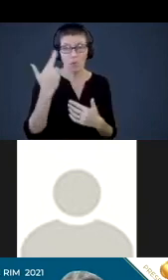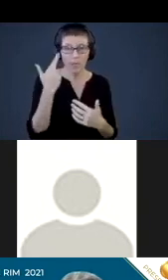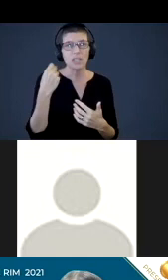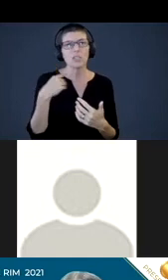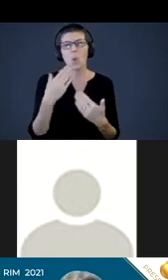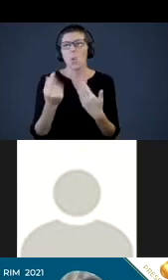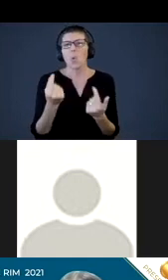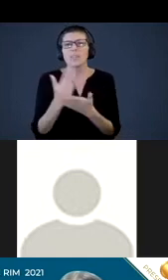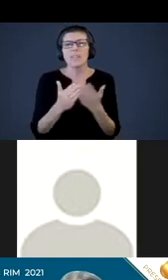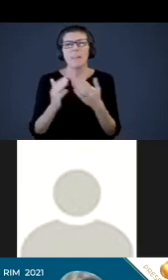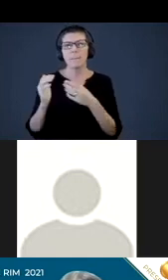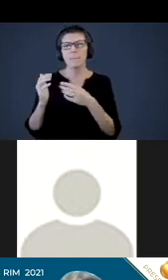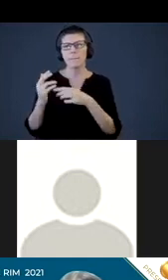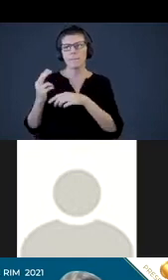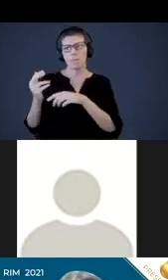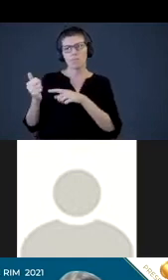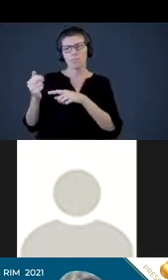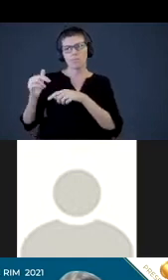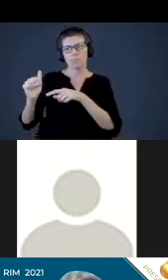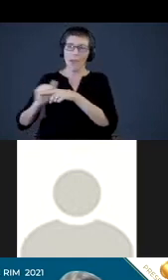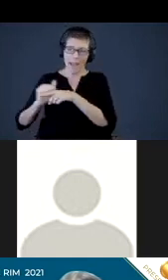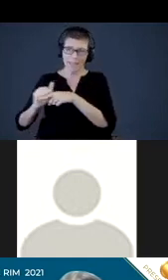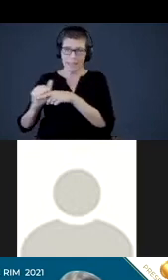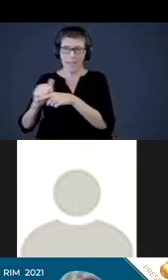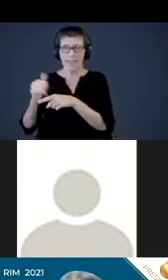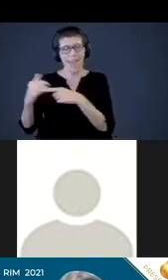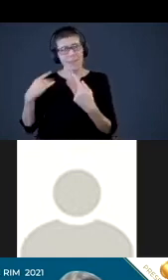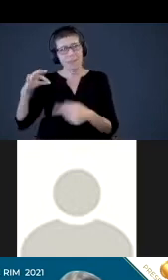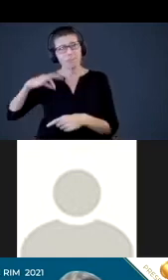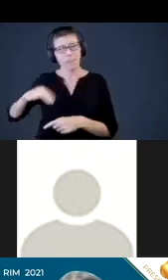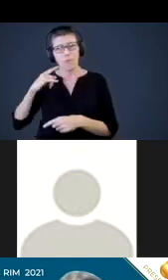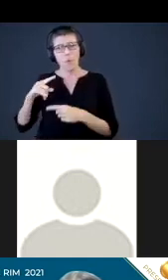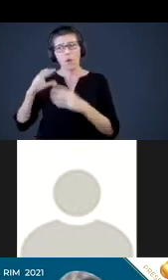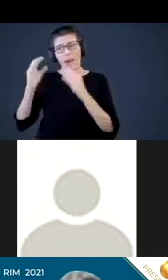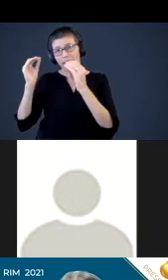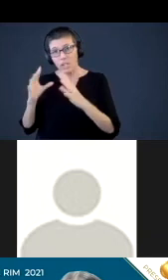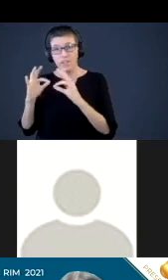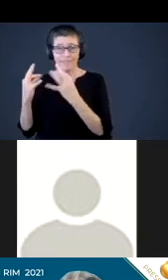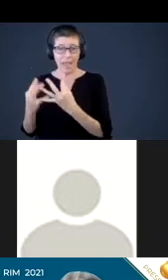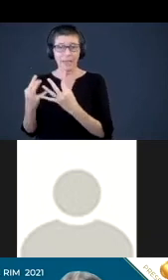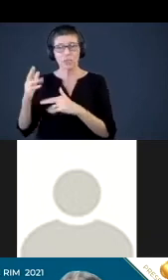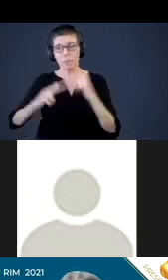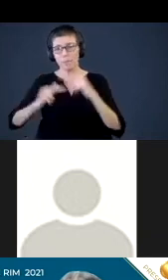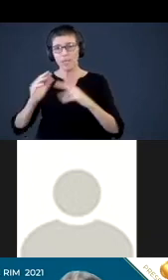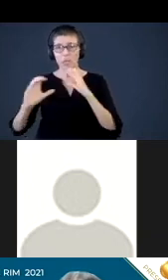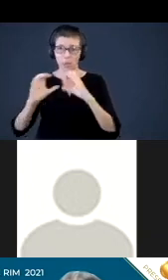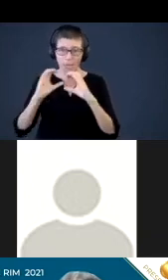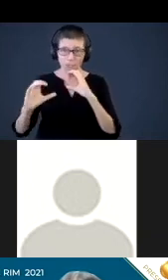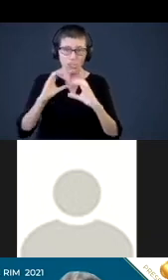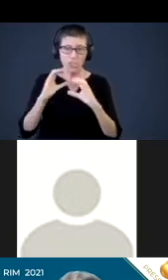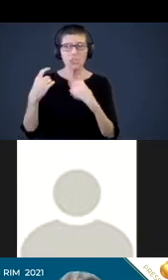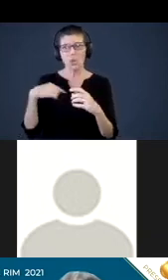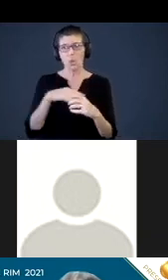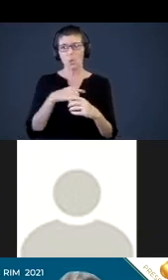what are some of the practices that have been very helpful for both educators and families and really to build that communication. And so we've been,